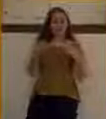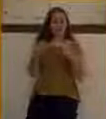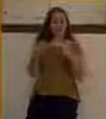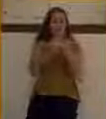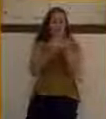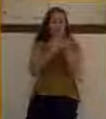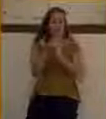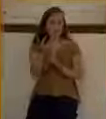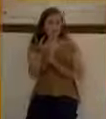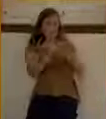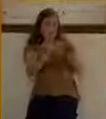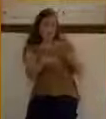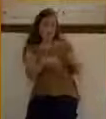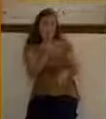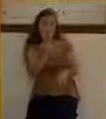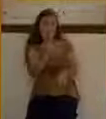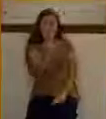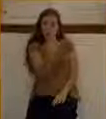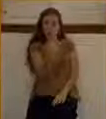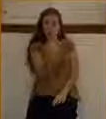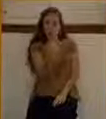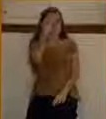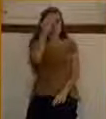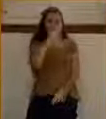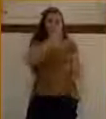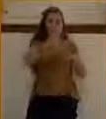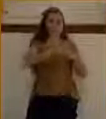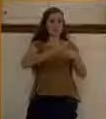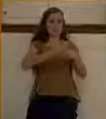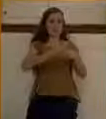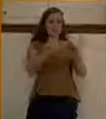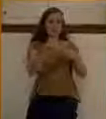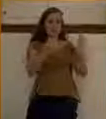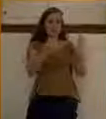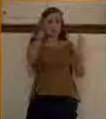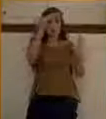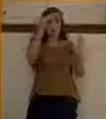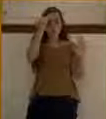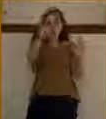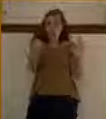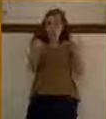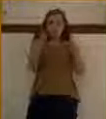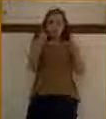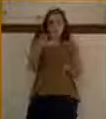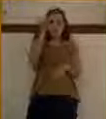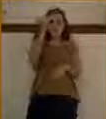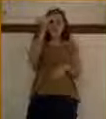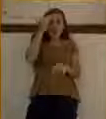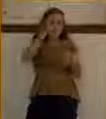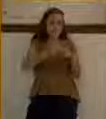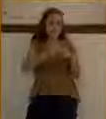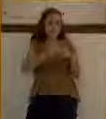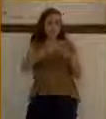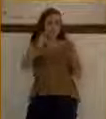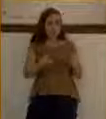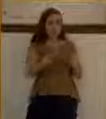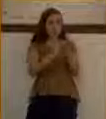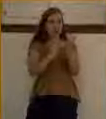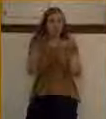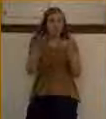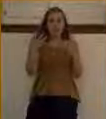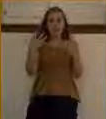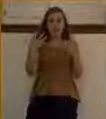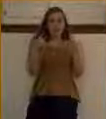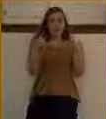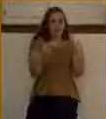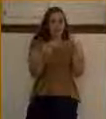only person that we know of by name. This is the only name of a person that we get of someone that Jesus healed. And I